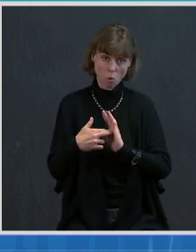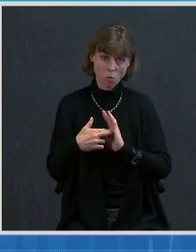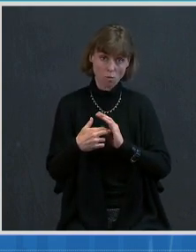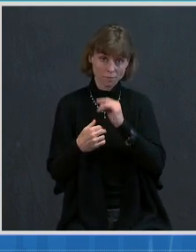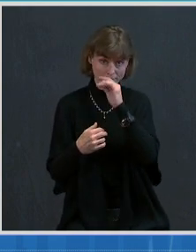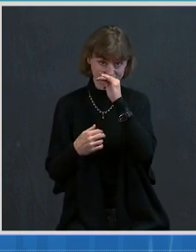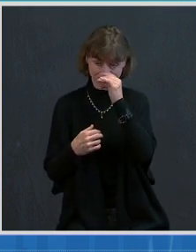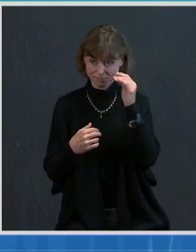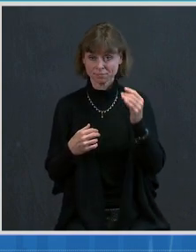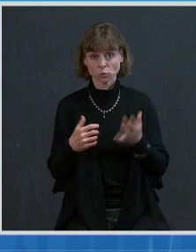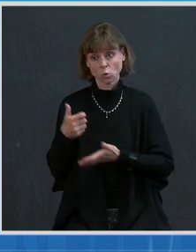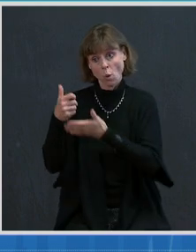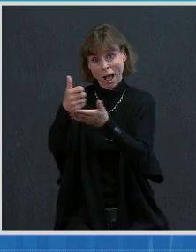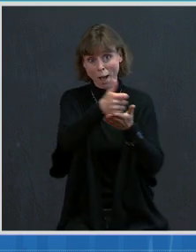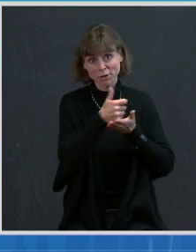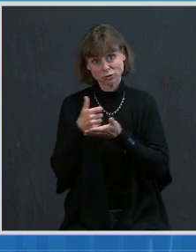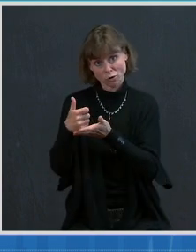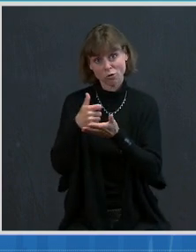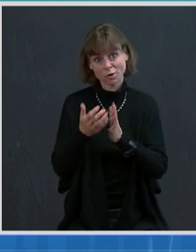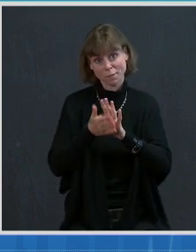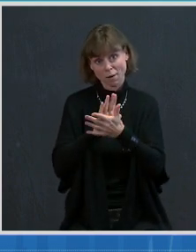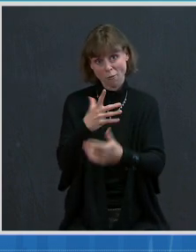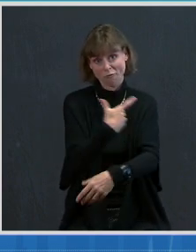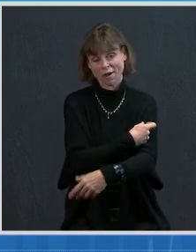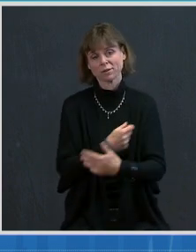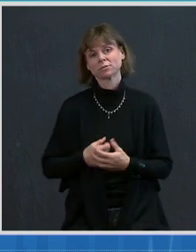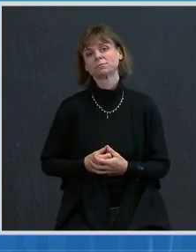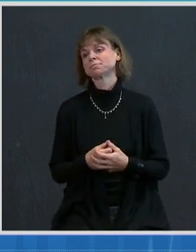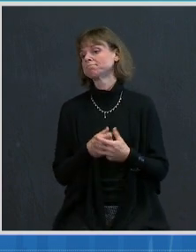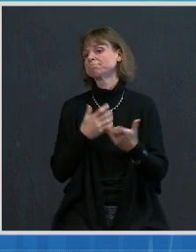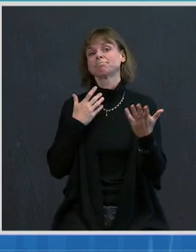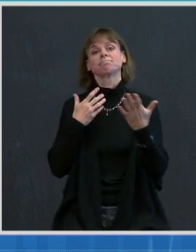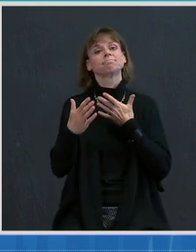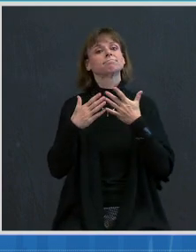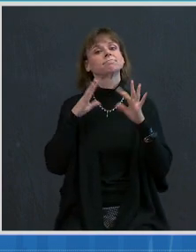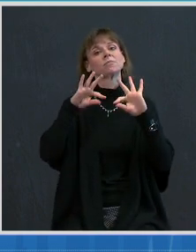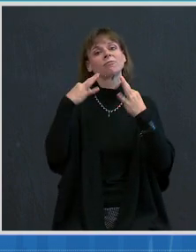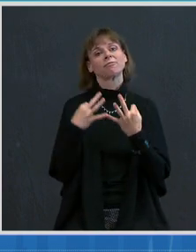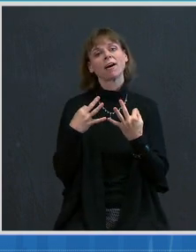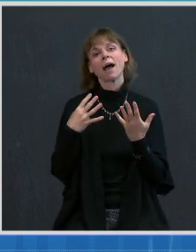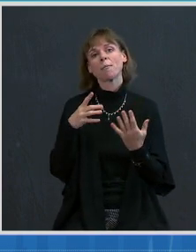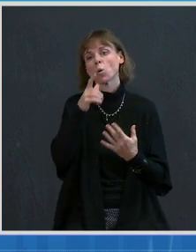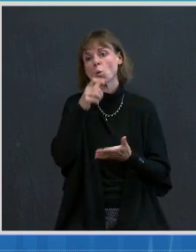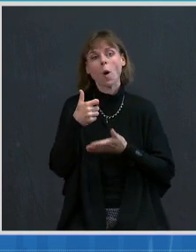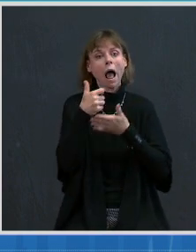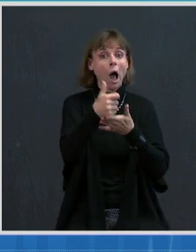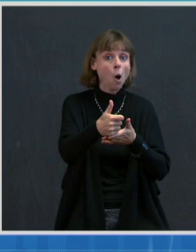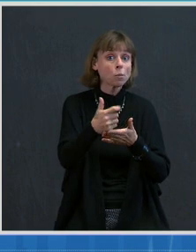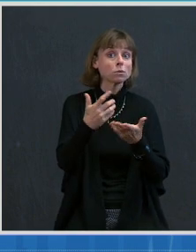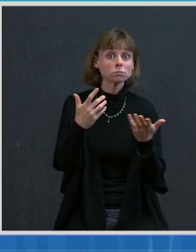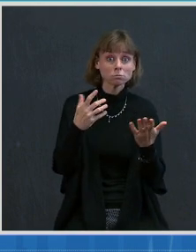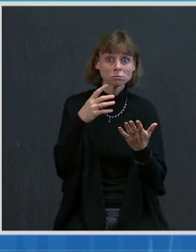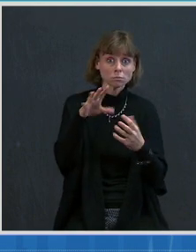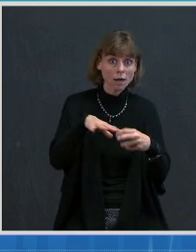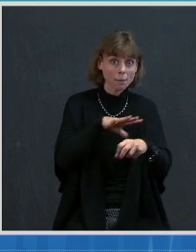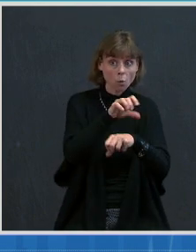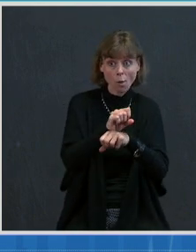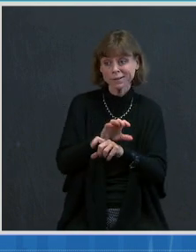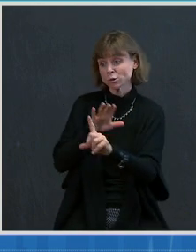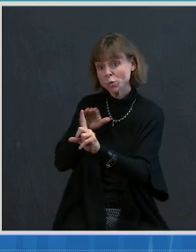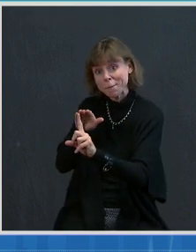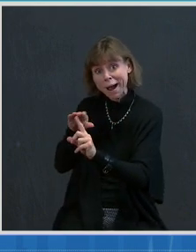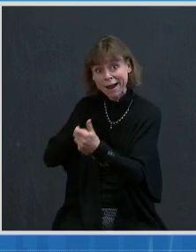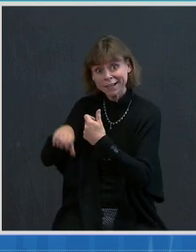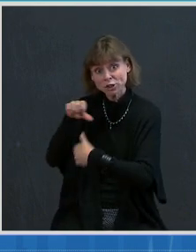get vaccinated. This can be as simple as helping family members and other loved ones with scheduling their appointments, reminding them about their appointments,